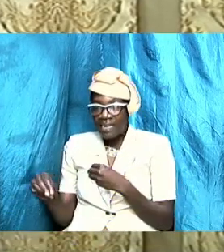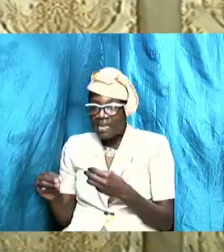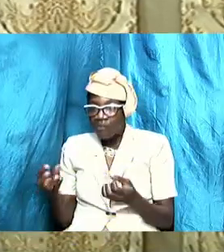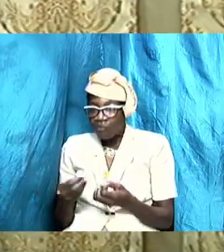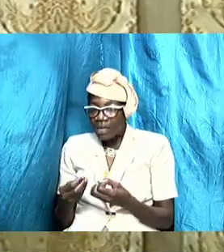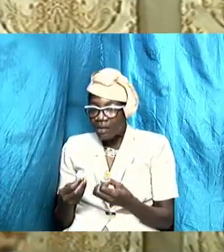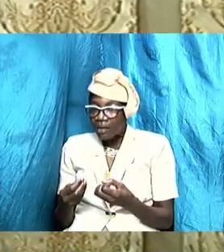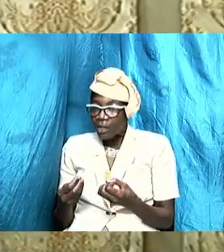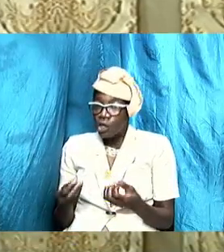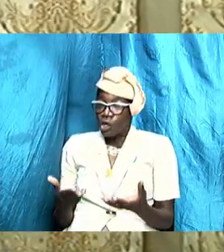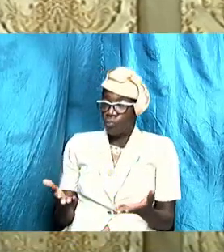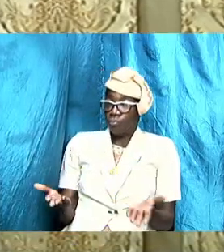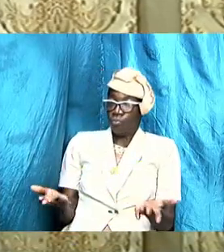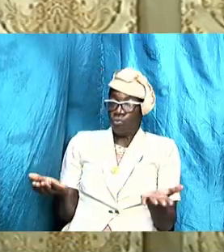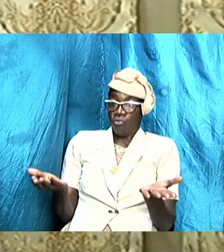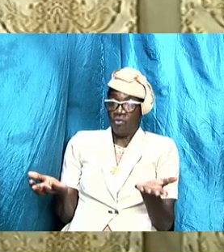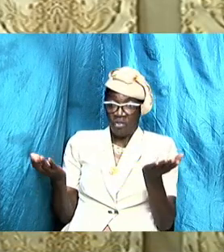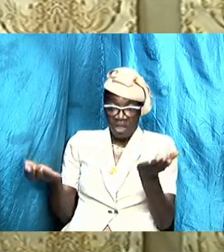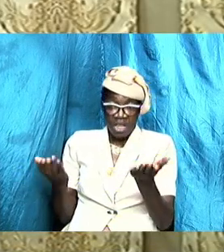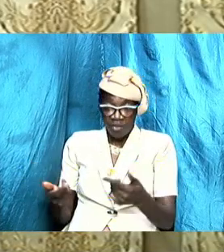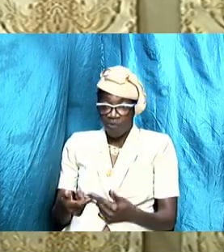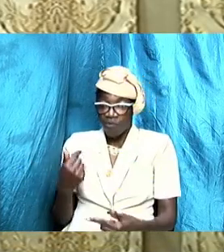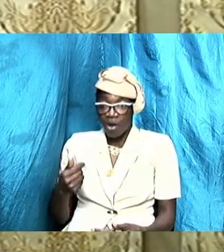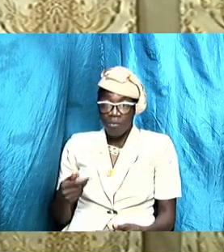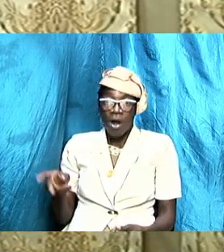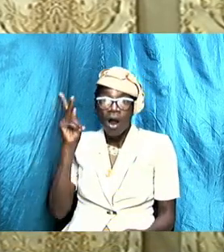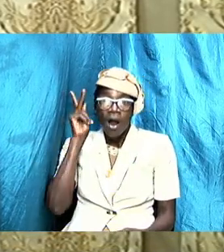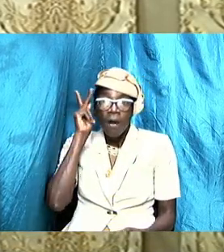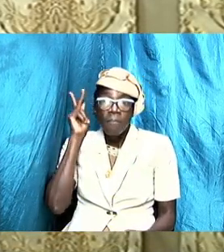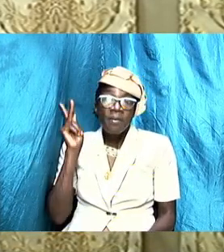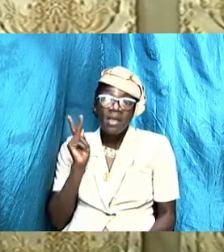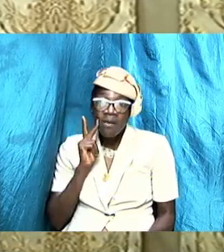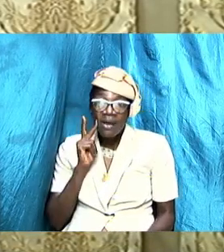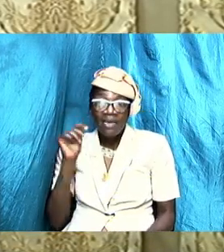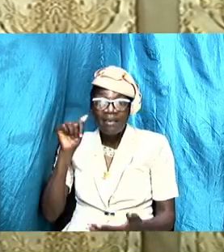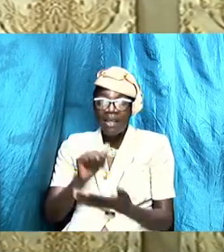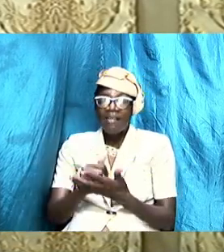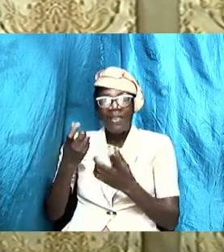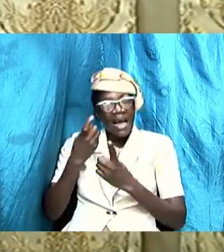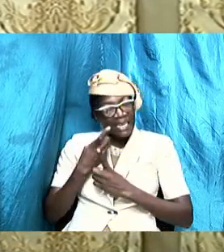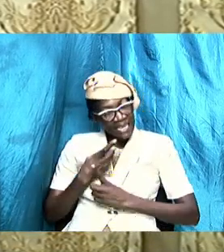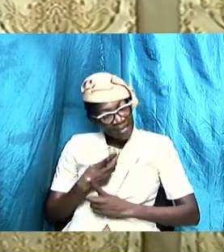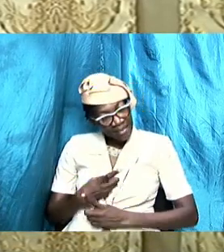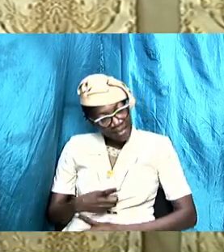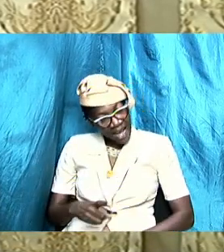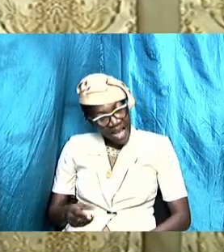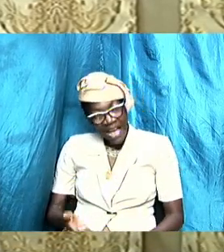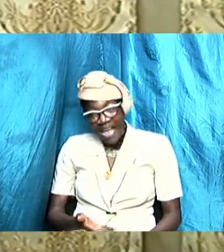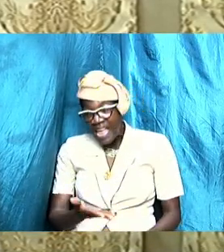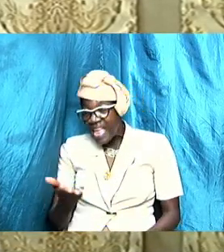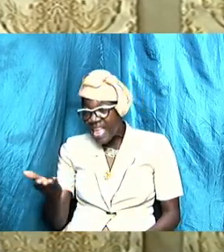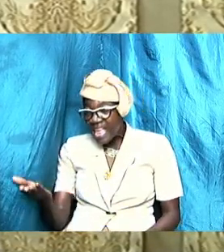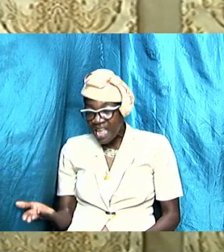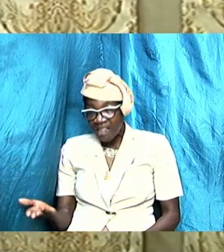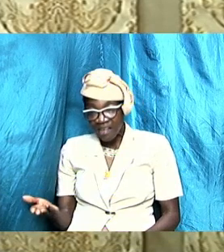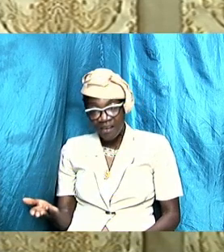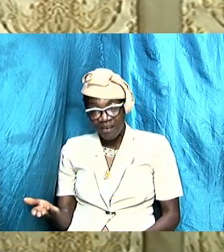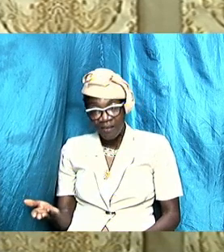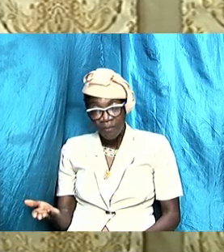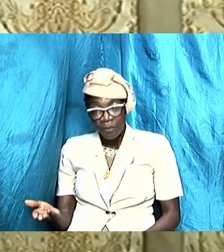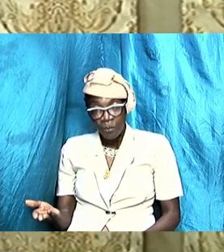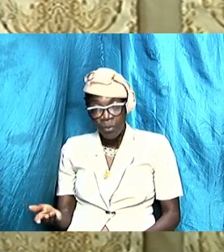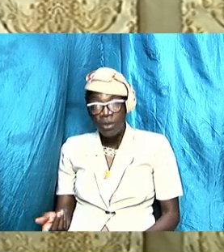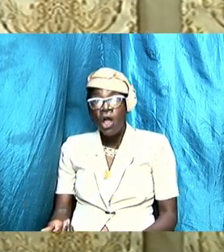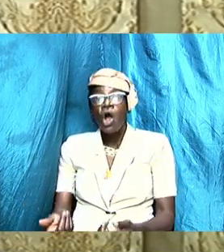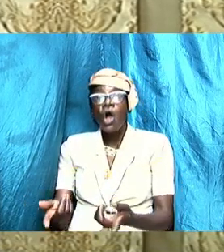from her parents and have things that desire that is there innately is going to